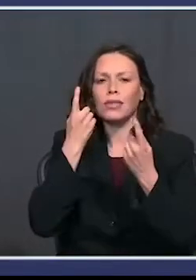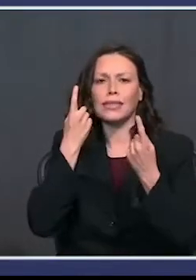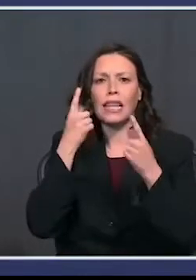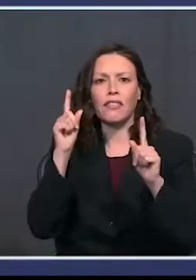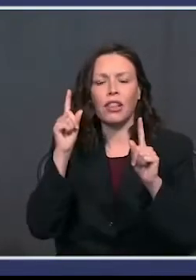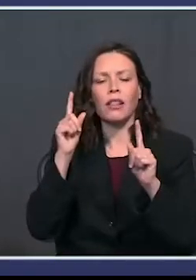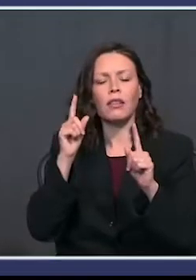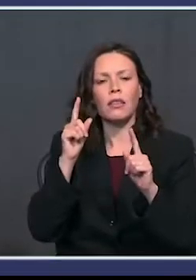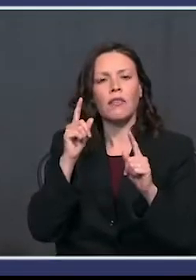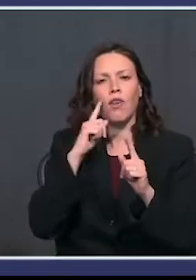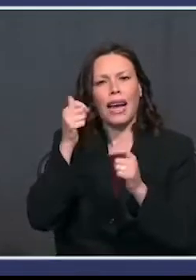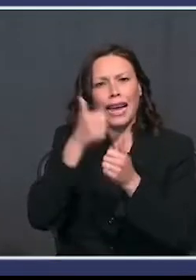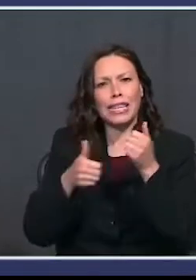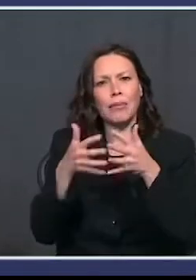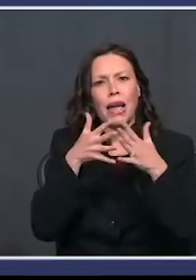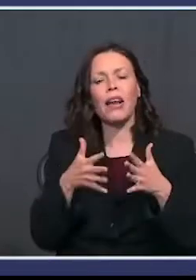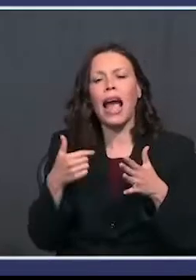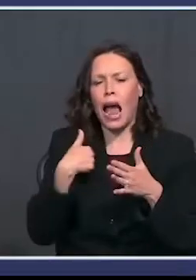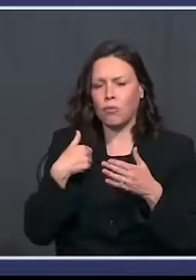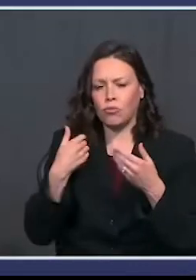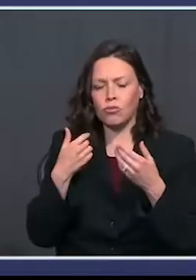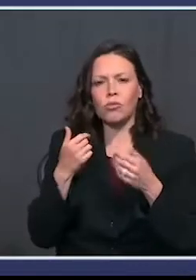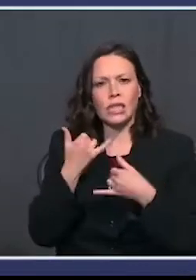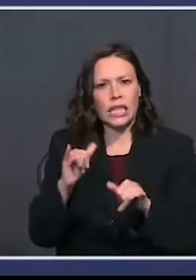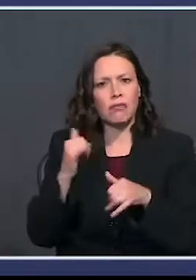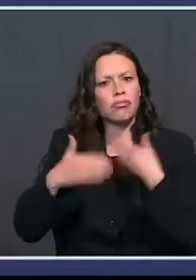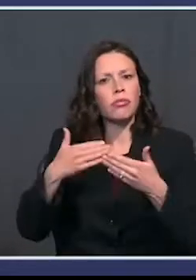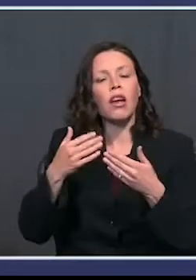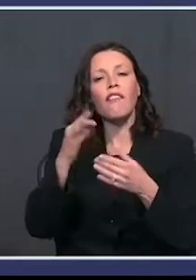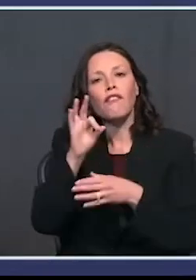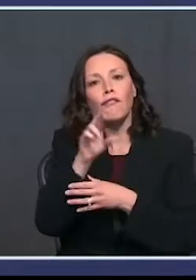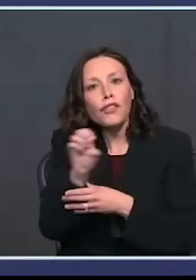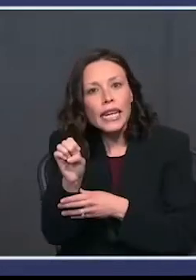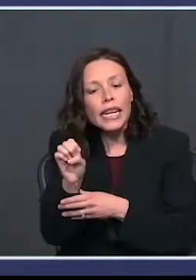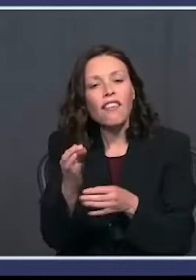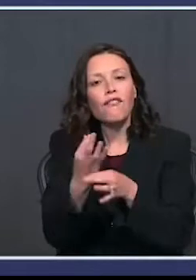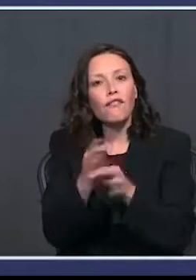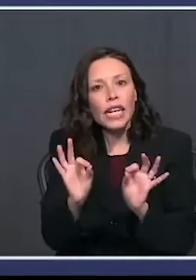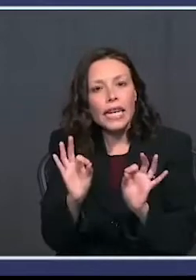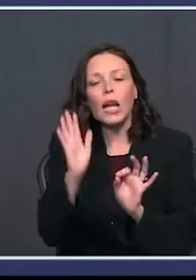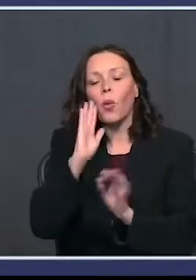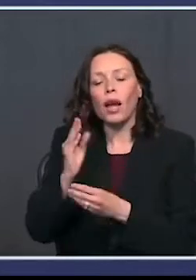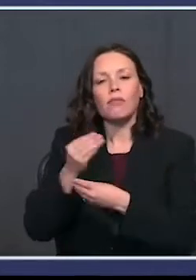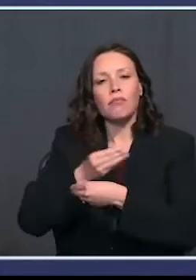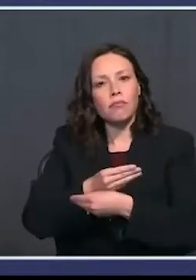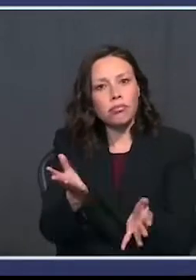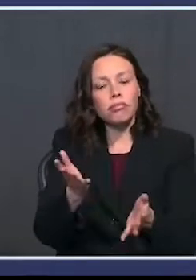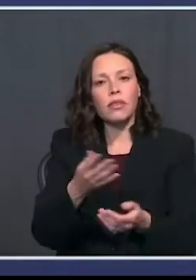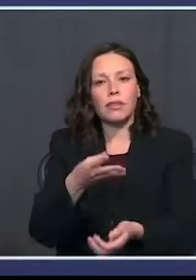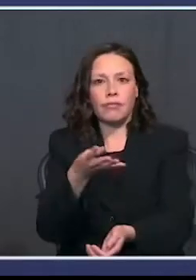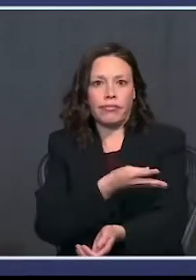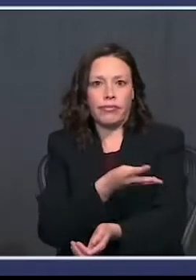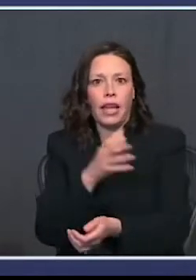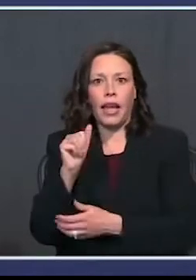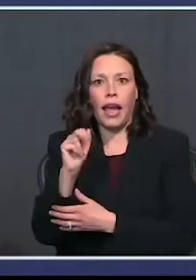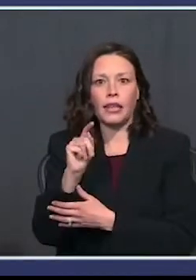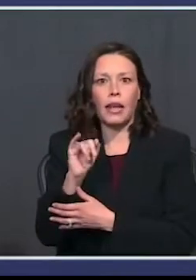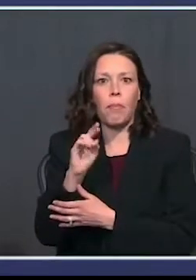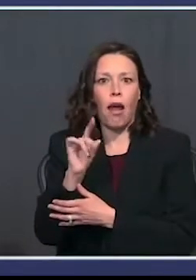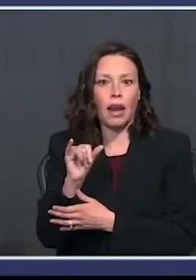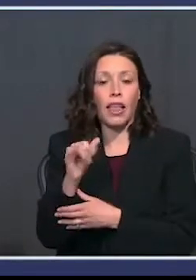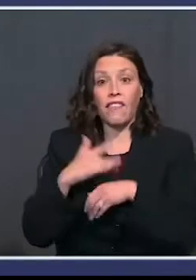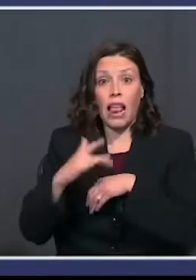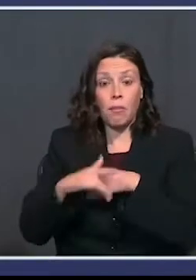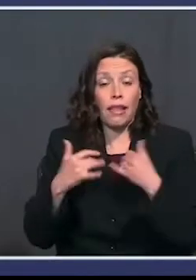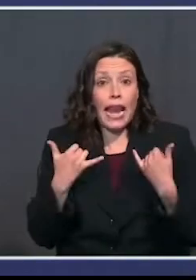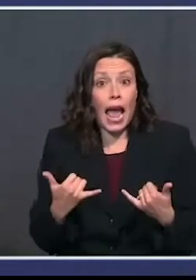available to every American. And we're doing that free of cost, totally free of cost. So we're making them available and they're available